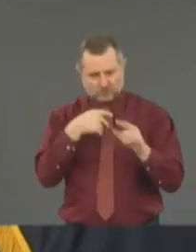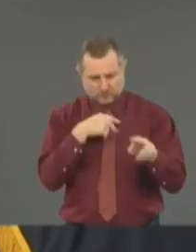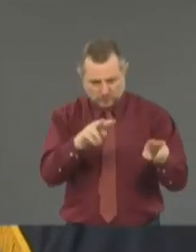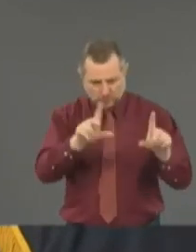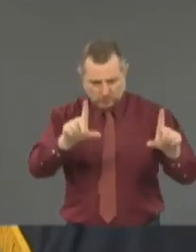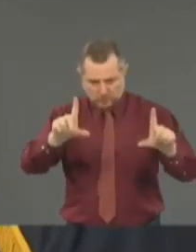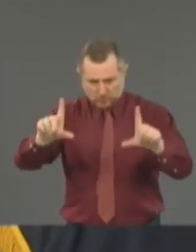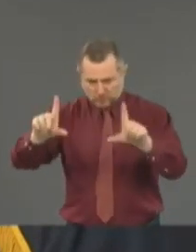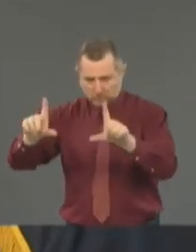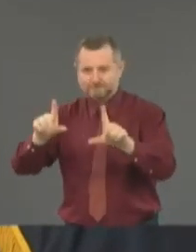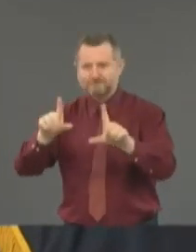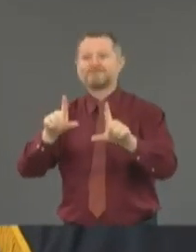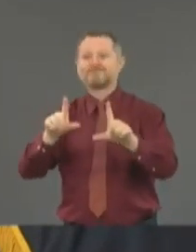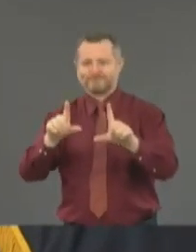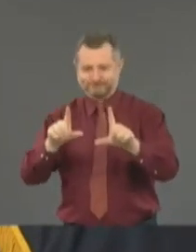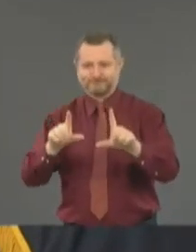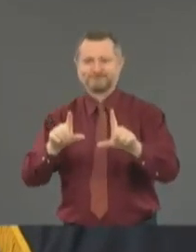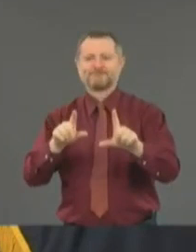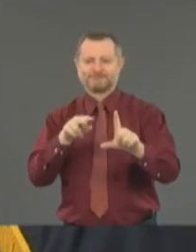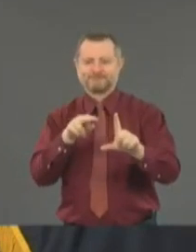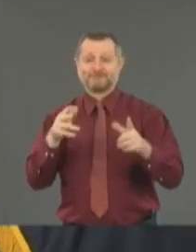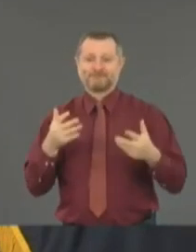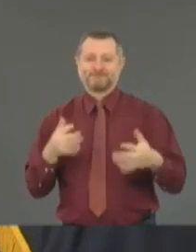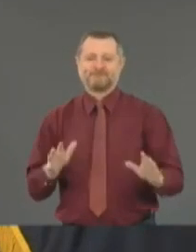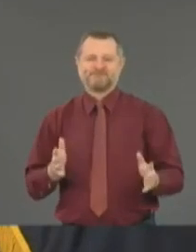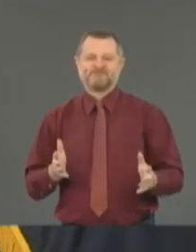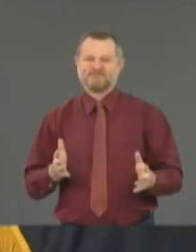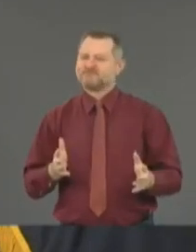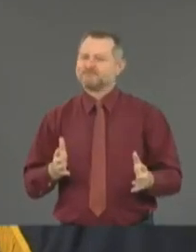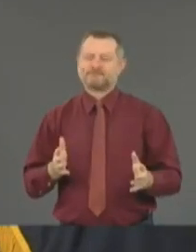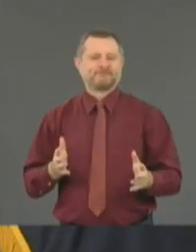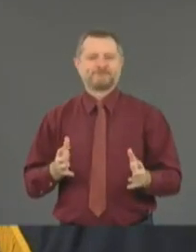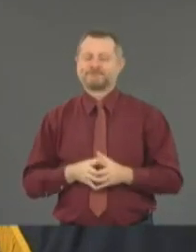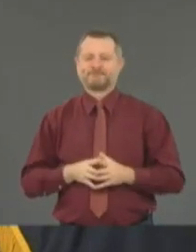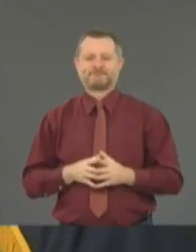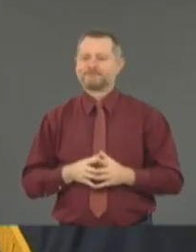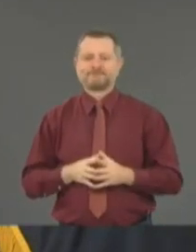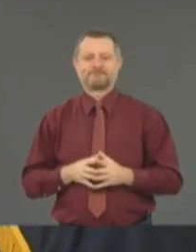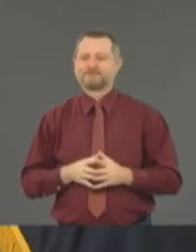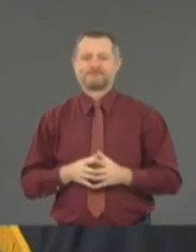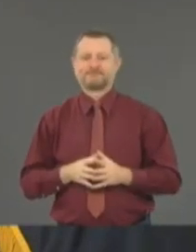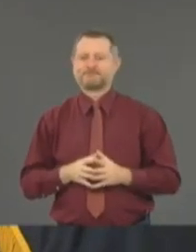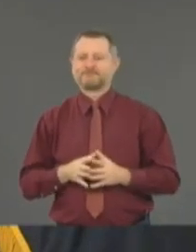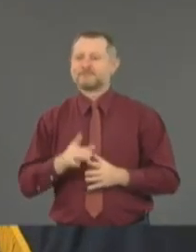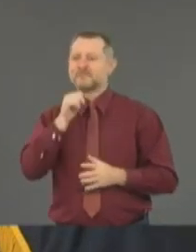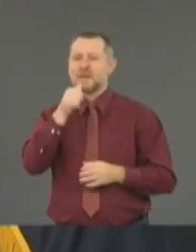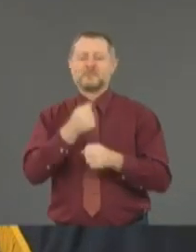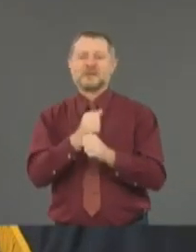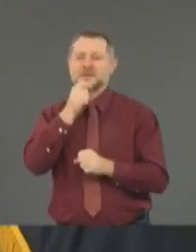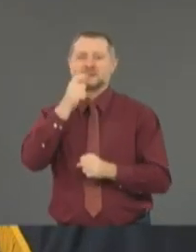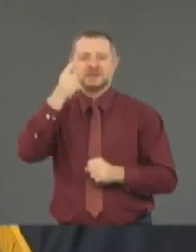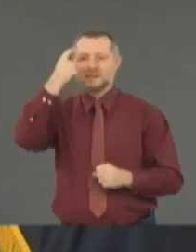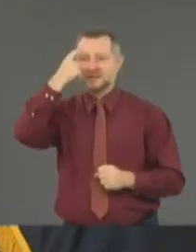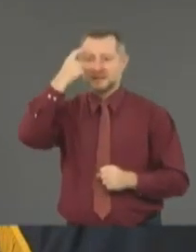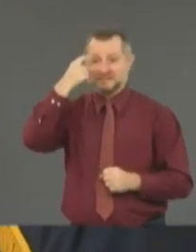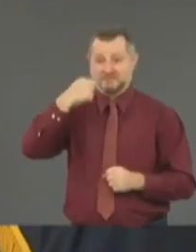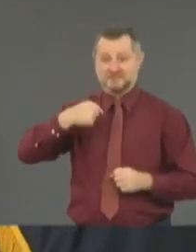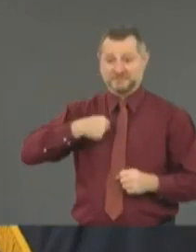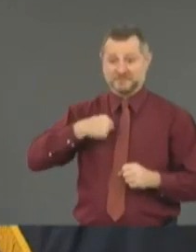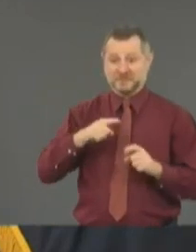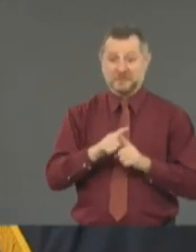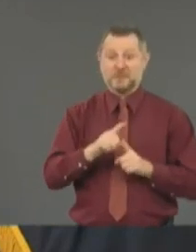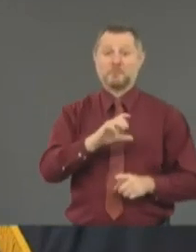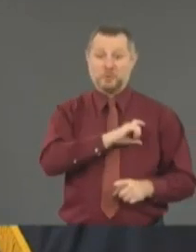nonsensical if the police were arresting looters and